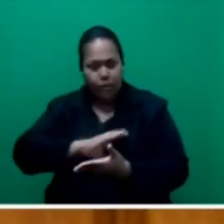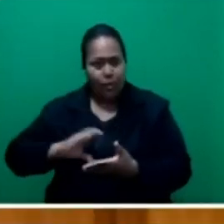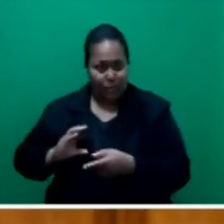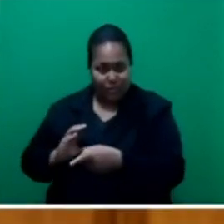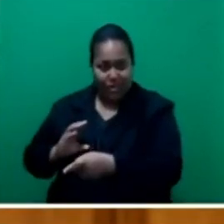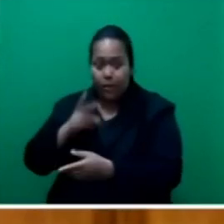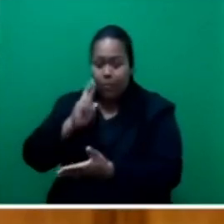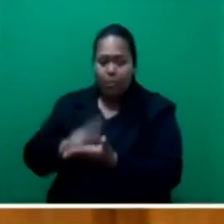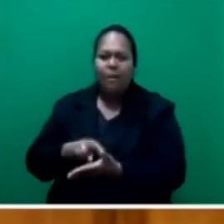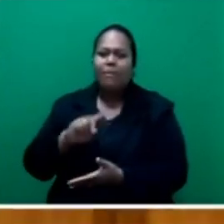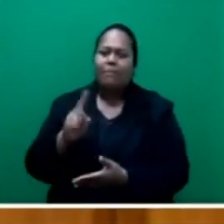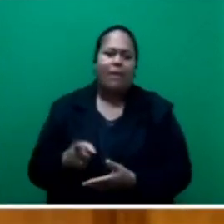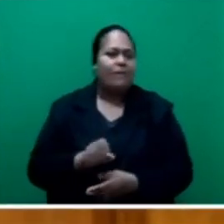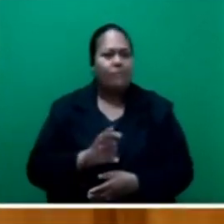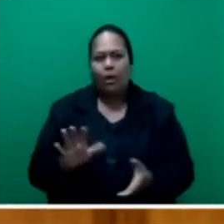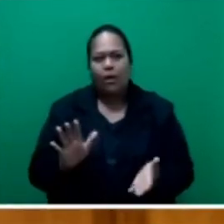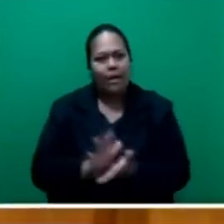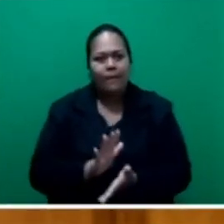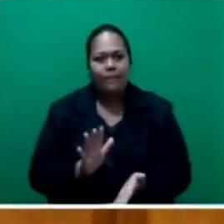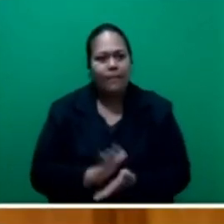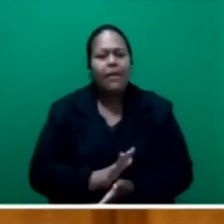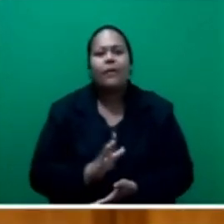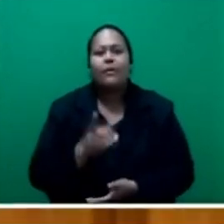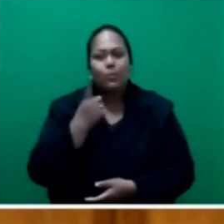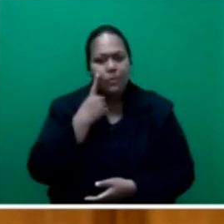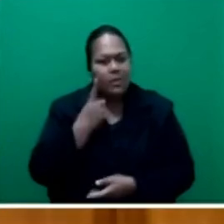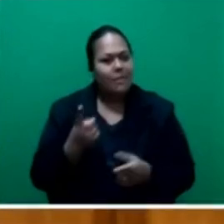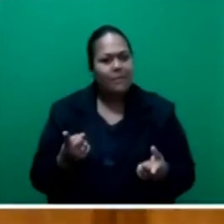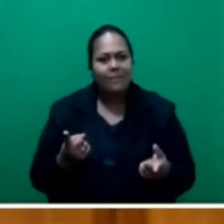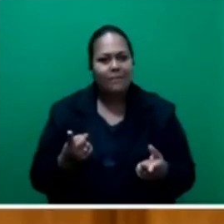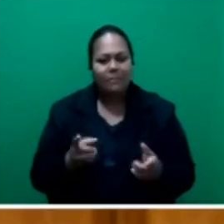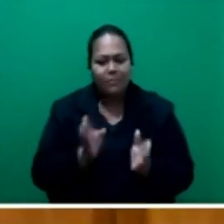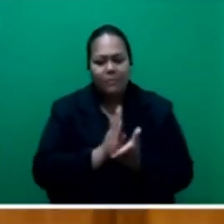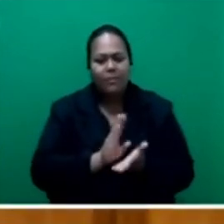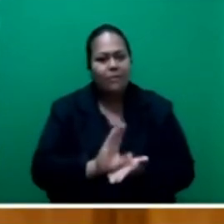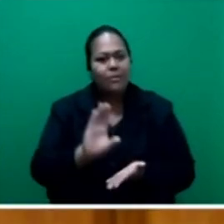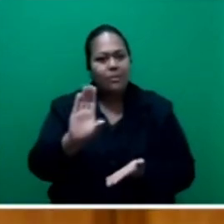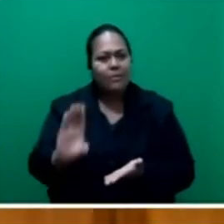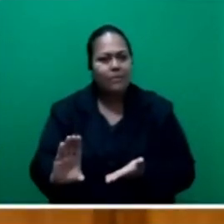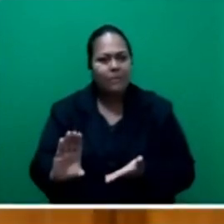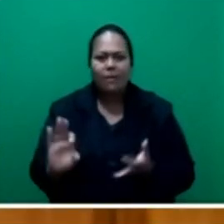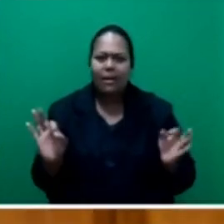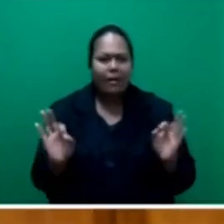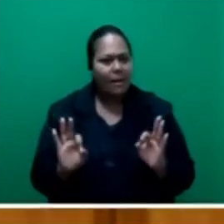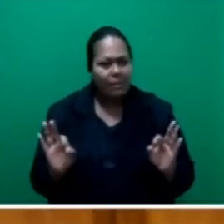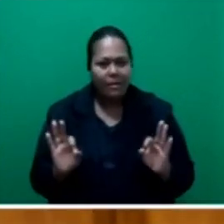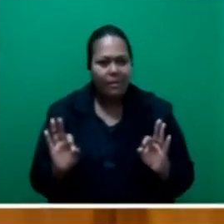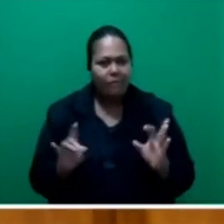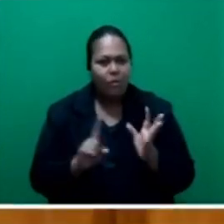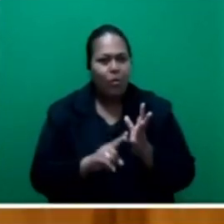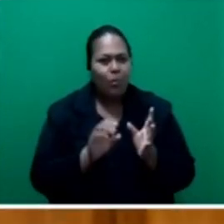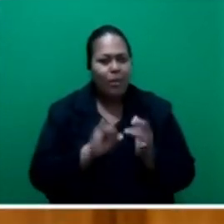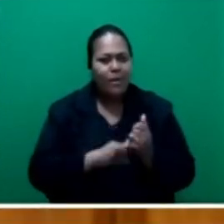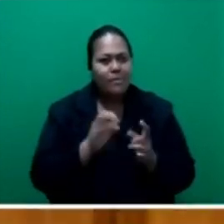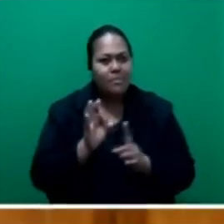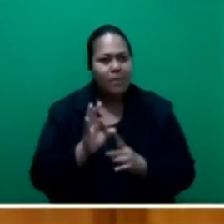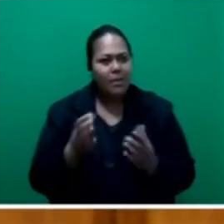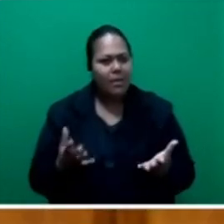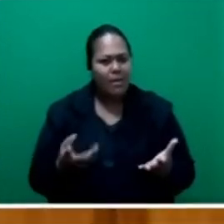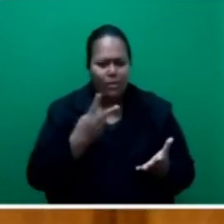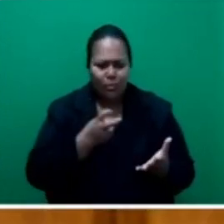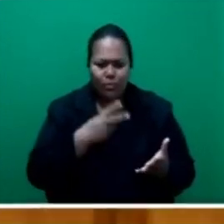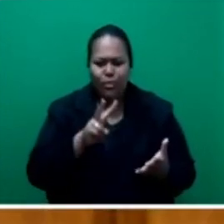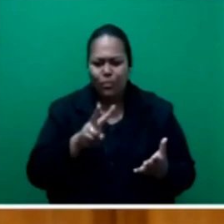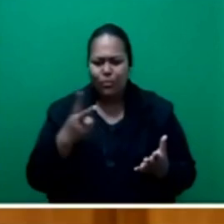is disappointing, honorable speaker, to note the absence of its grant in the 2022 to 2023 budget